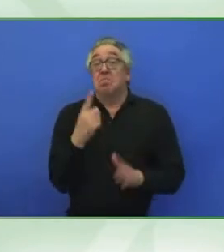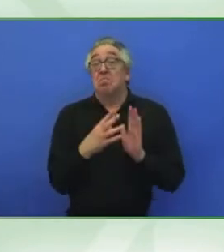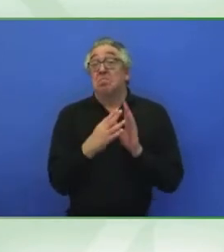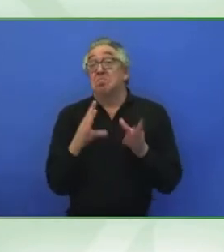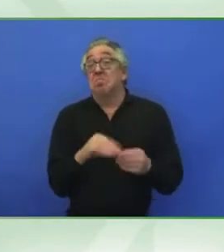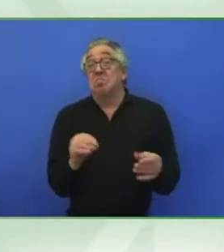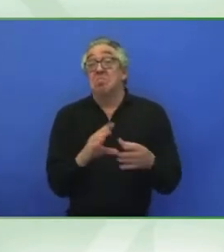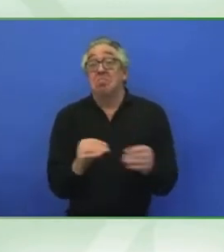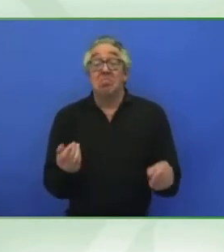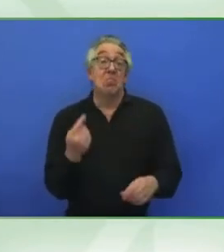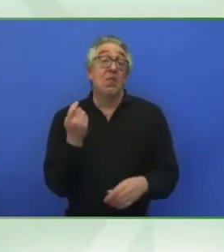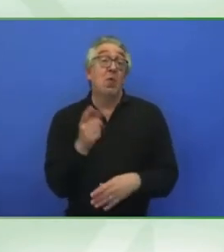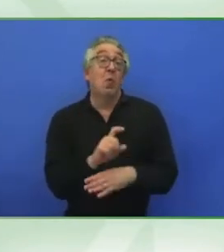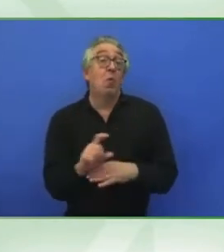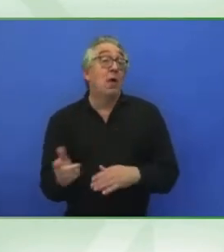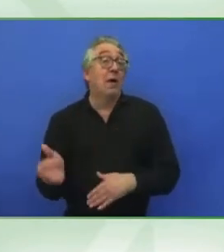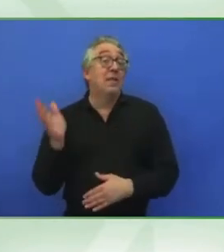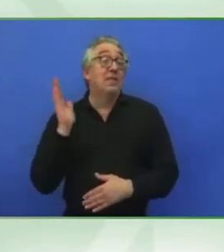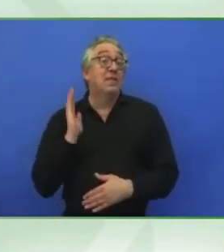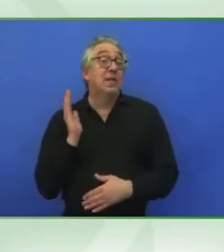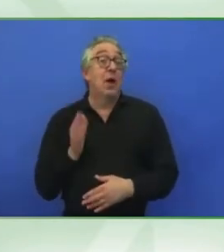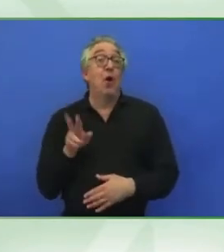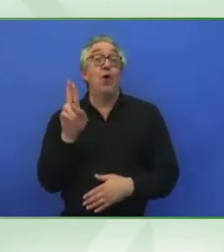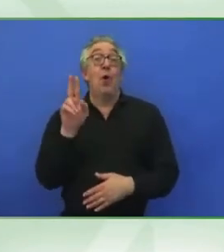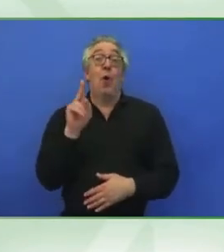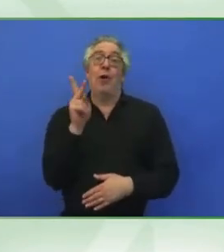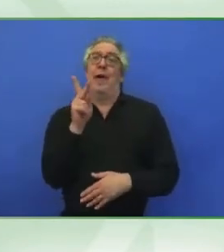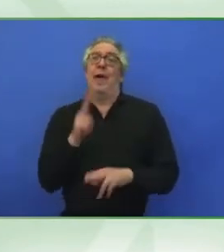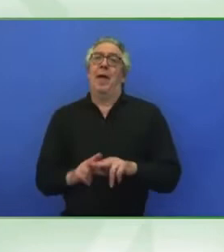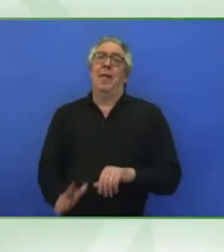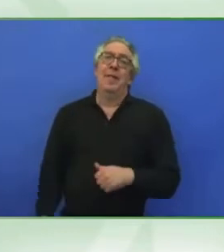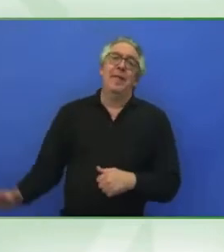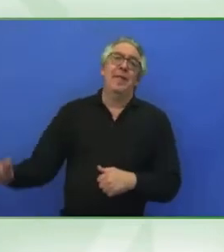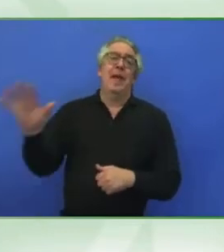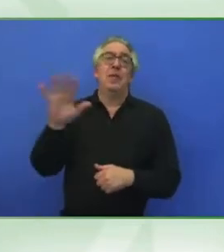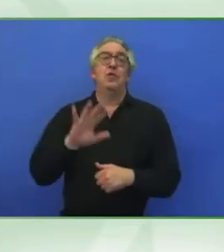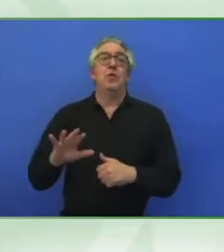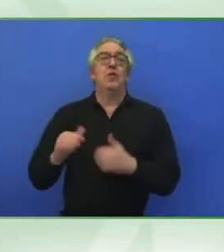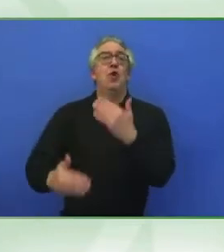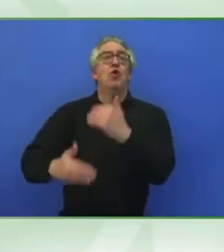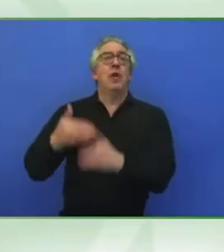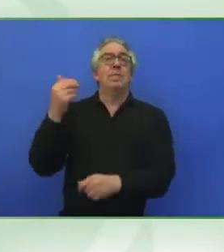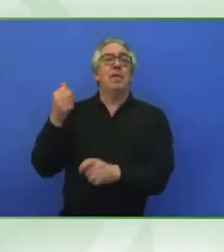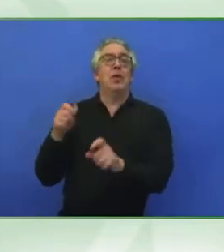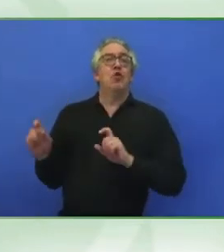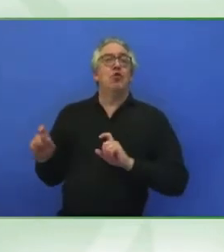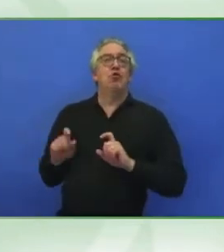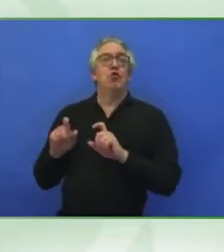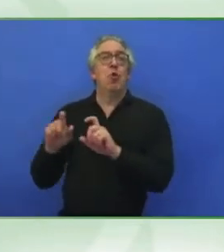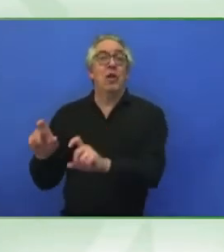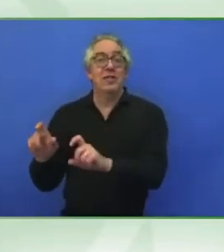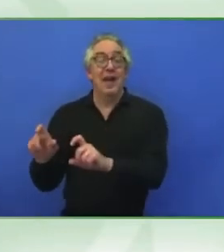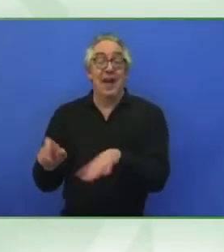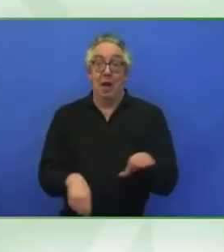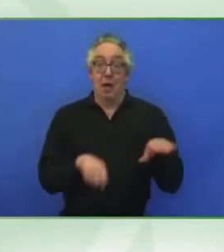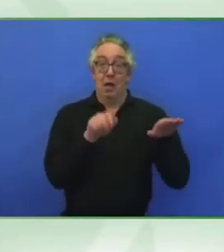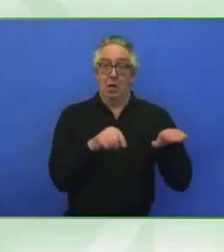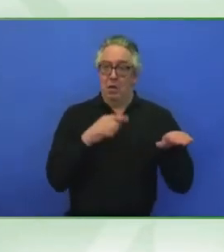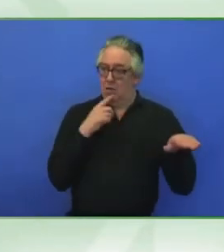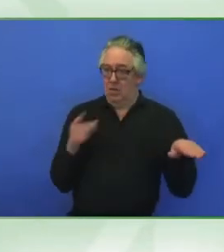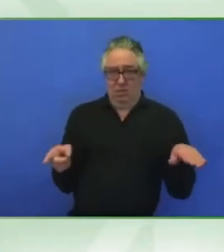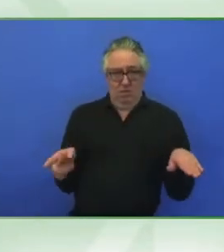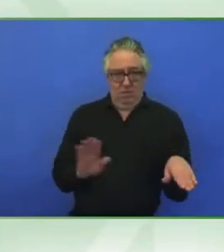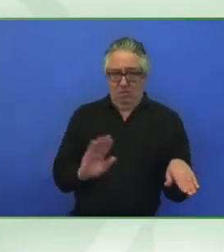disability strategy was ruled as unlawful. So we have a really long way to go working